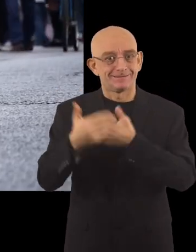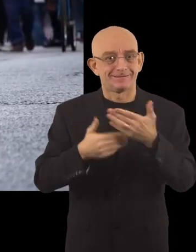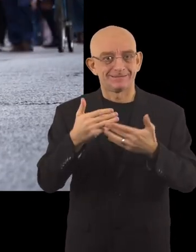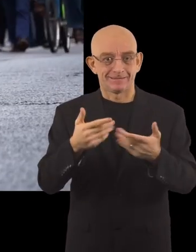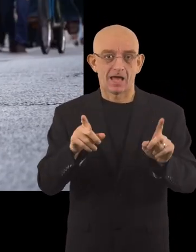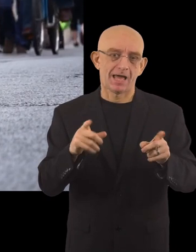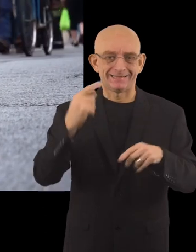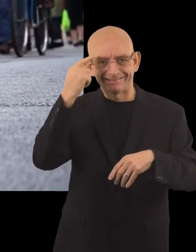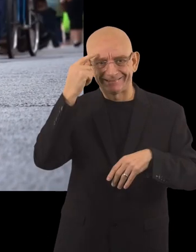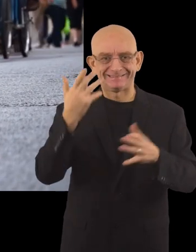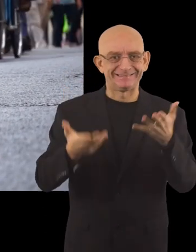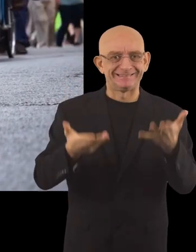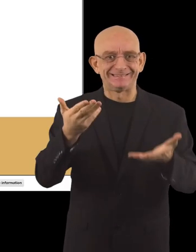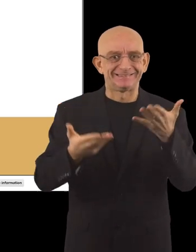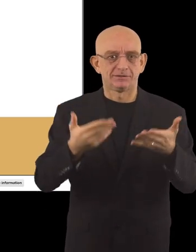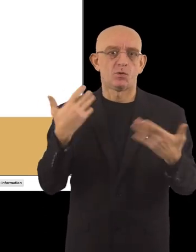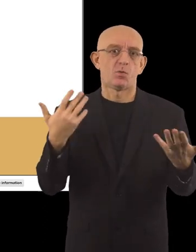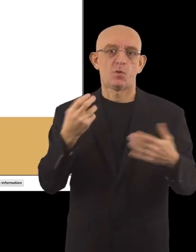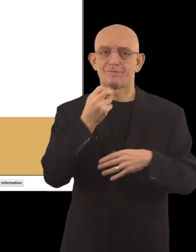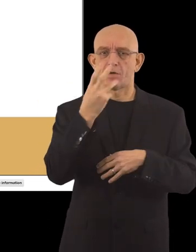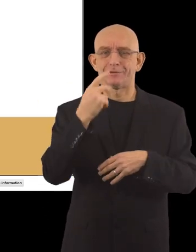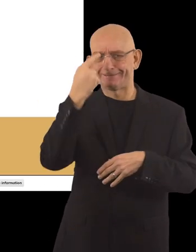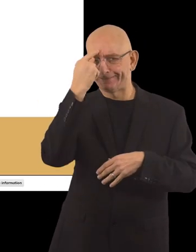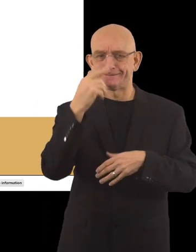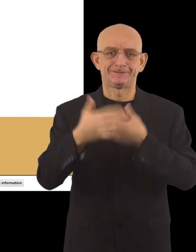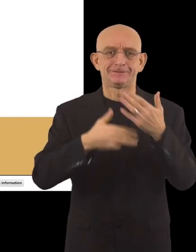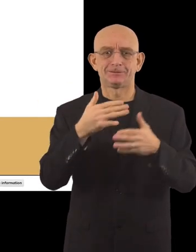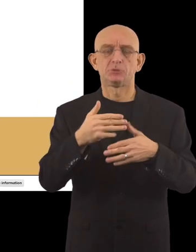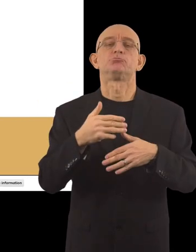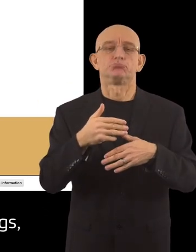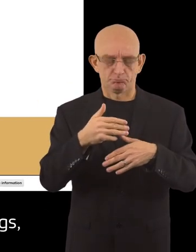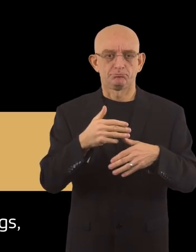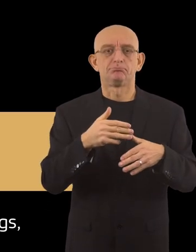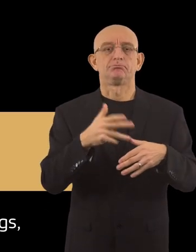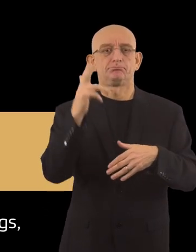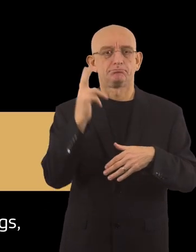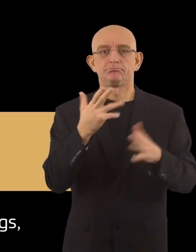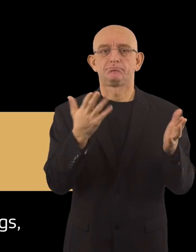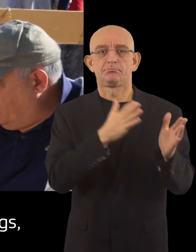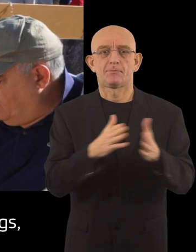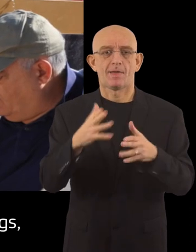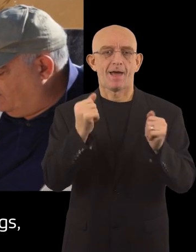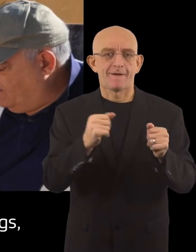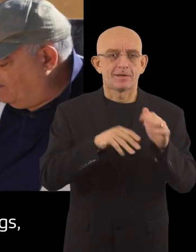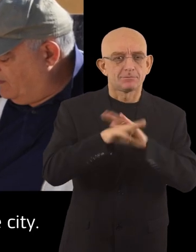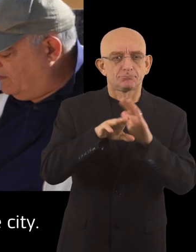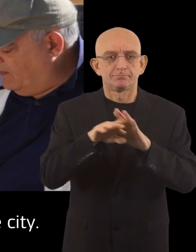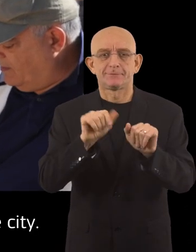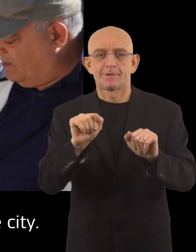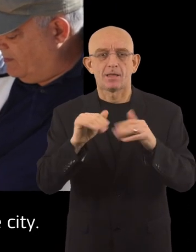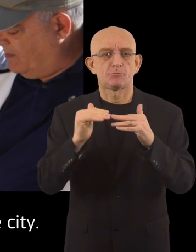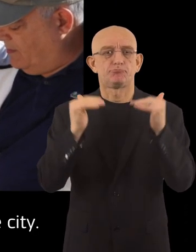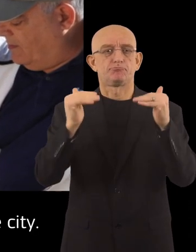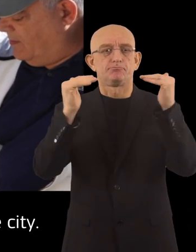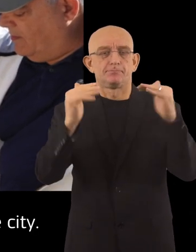to implement at the same time. To this end, Florence launched a plan to improve the accessibility of its buildings, public